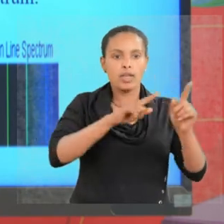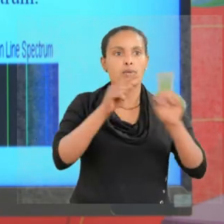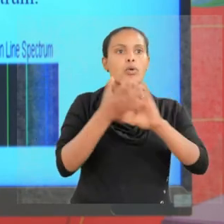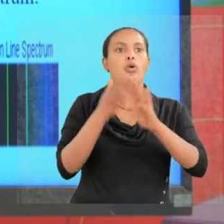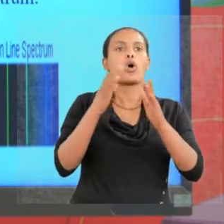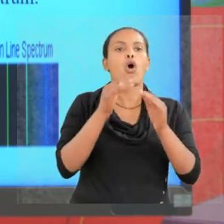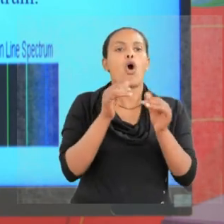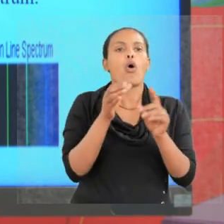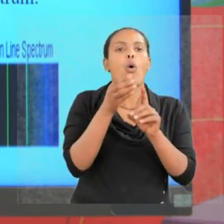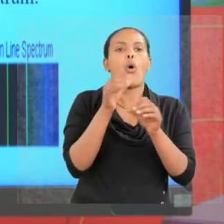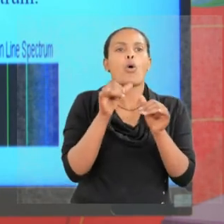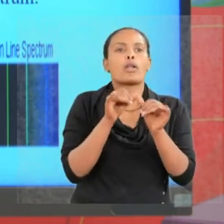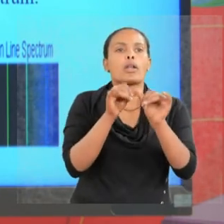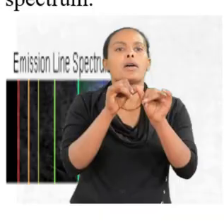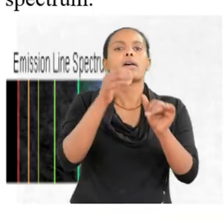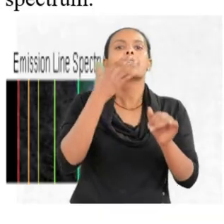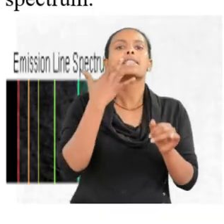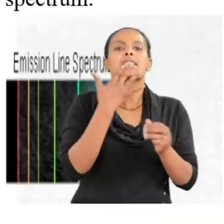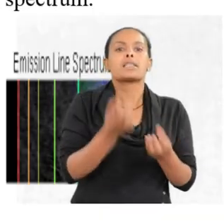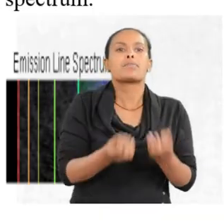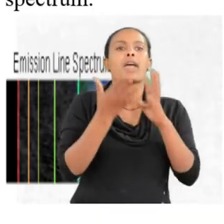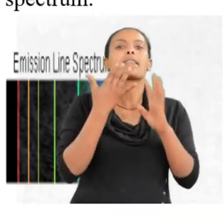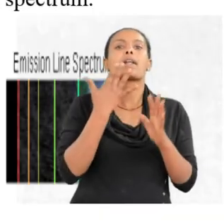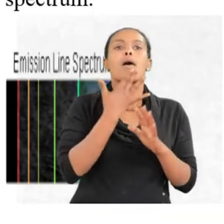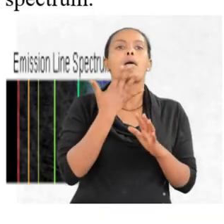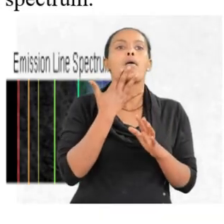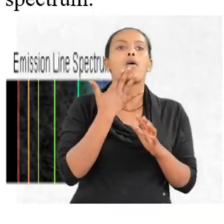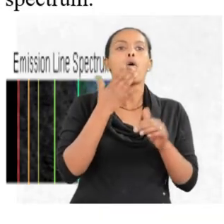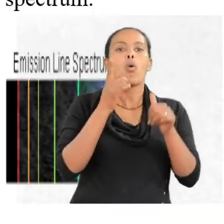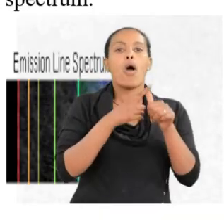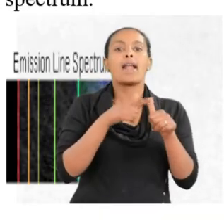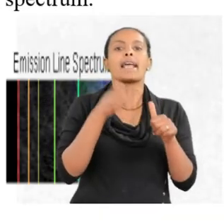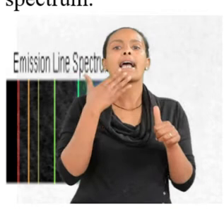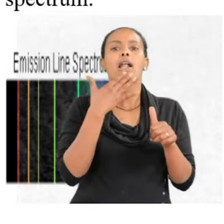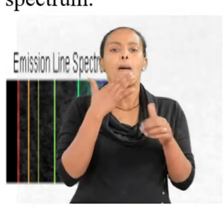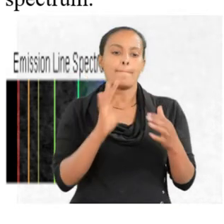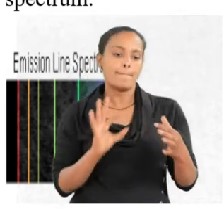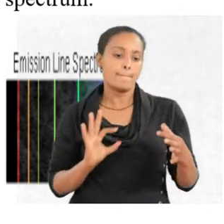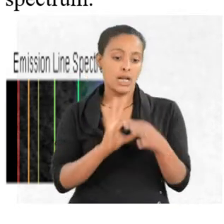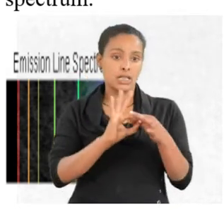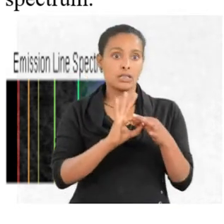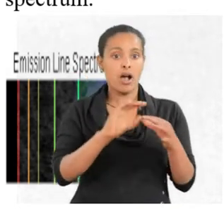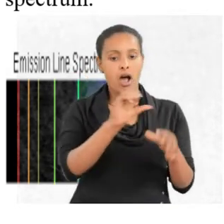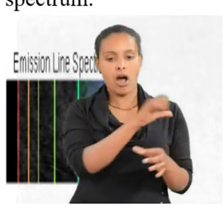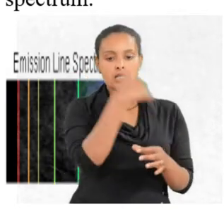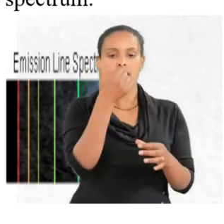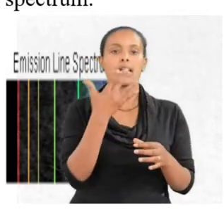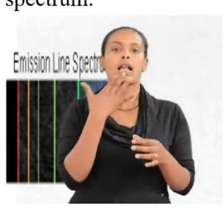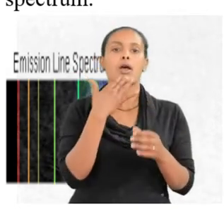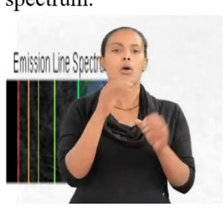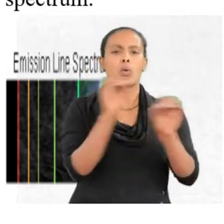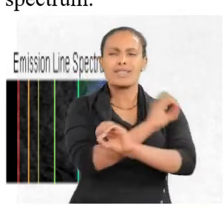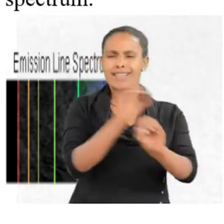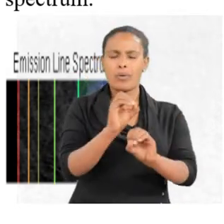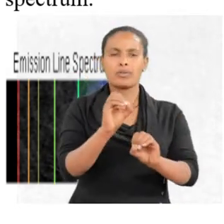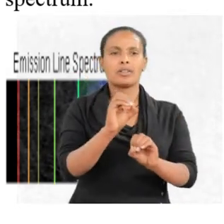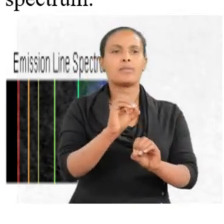a continuous spectrum. One color merge into the other, without